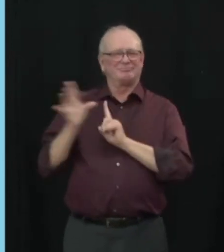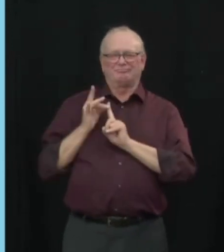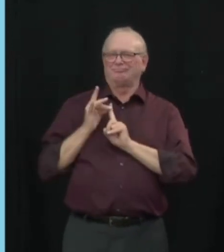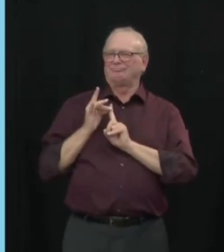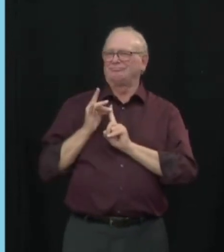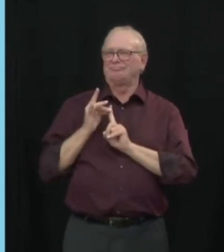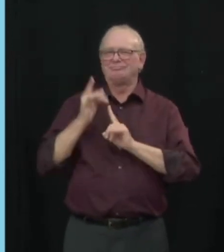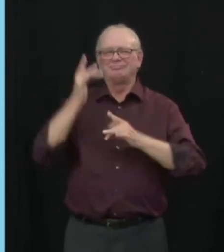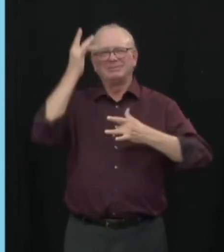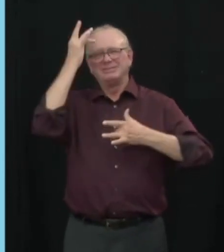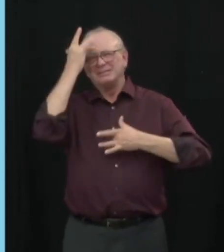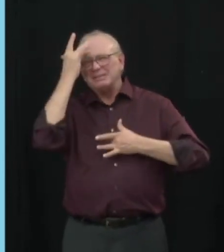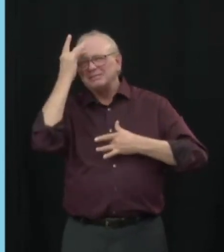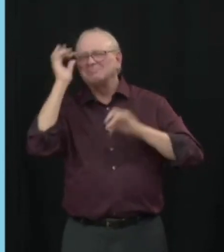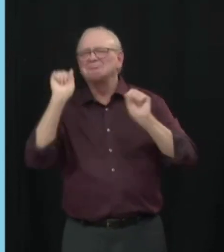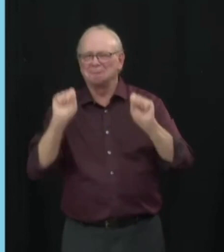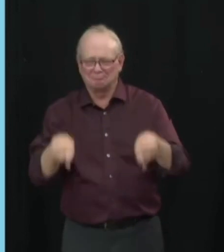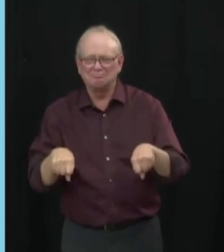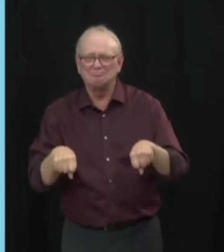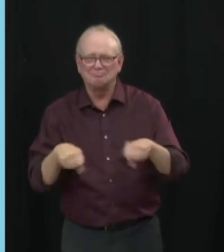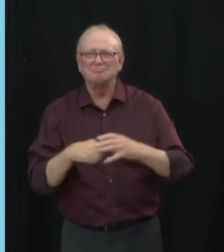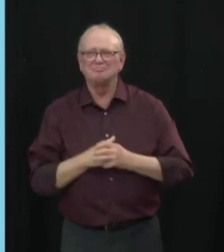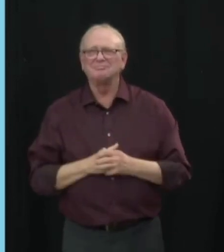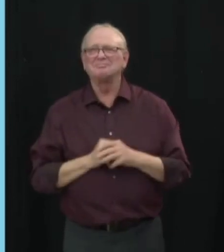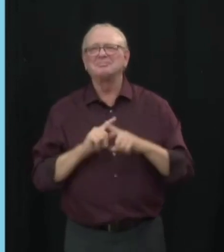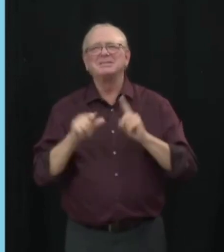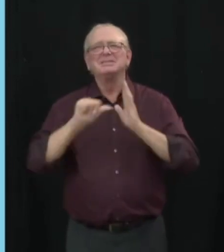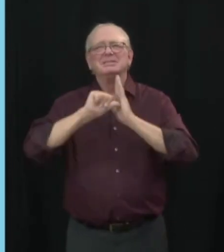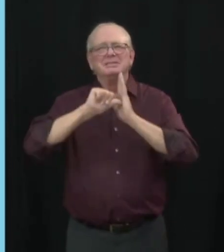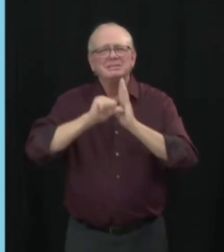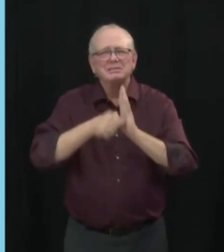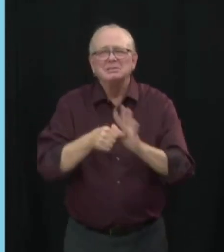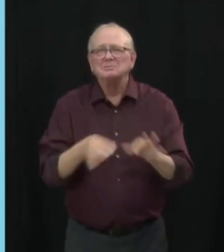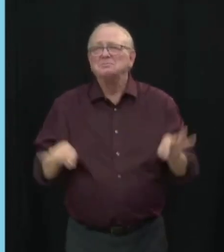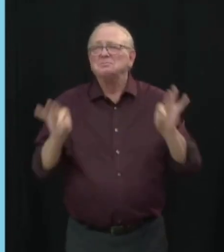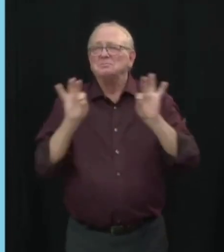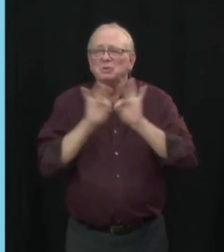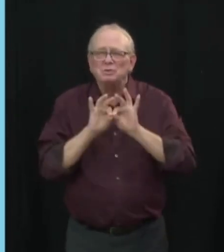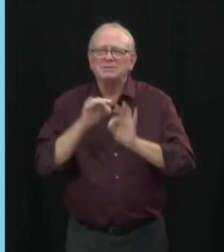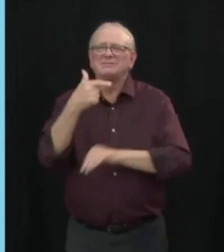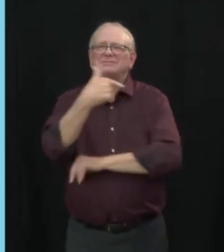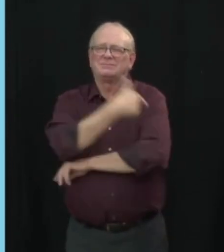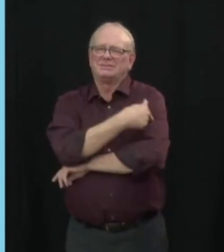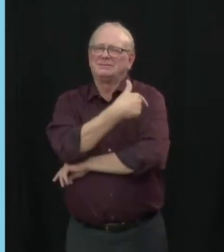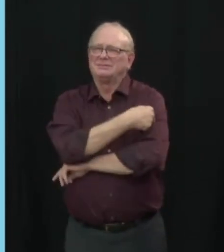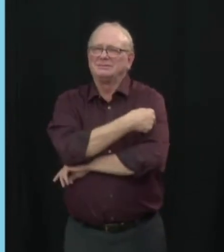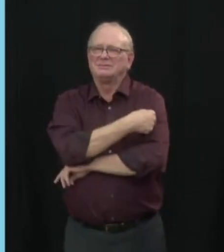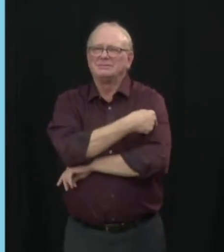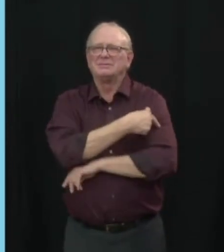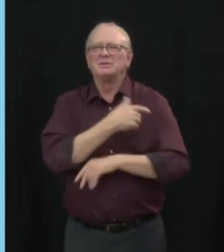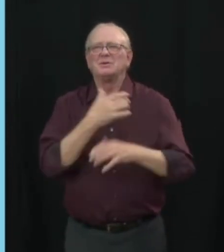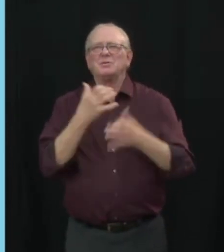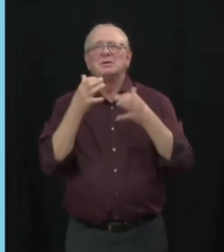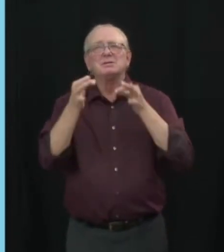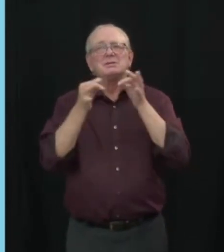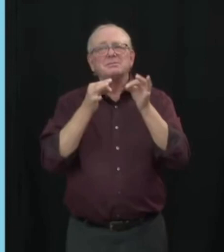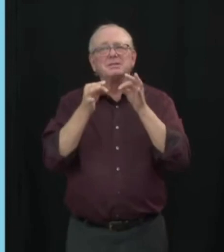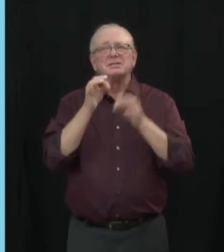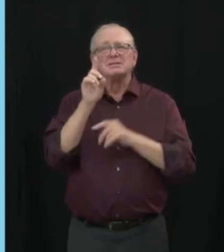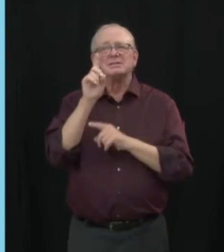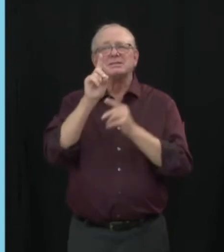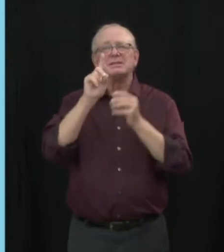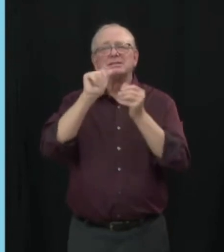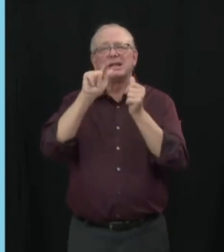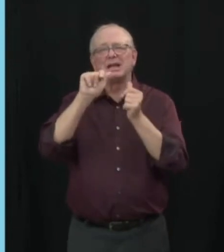right now, and I want to remind Albertans of what the data shows us. When we look at the difference in the risk of